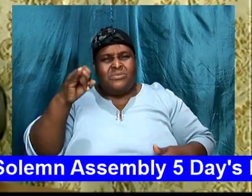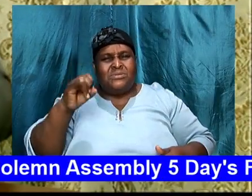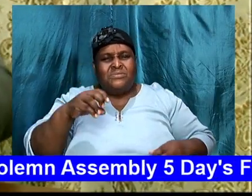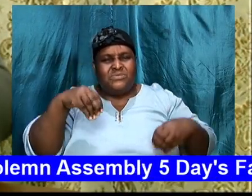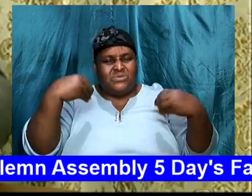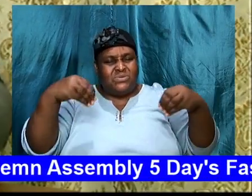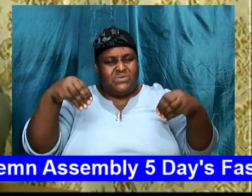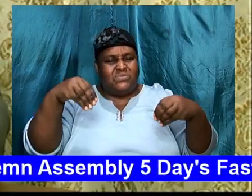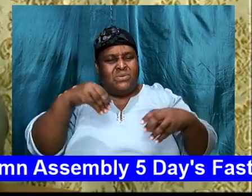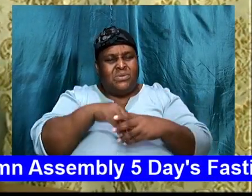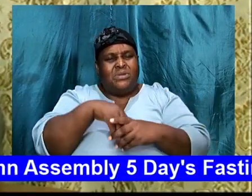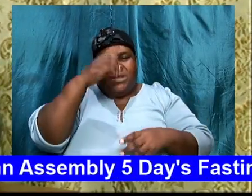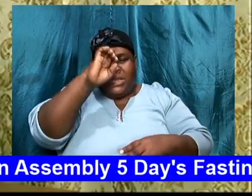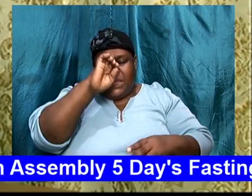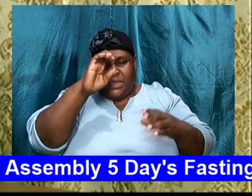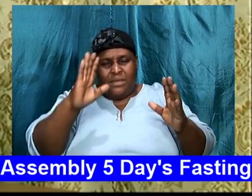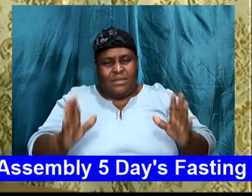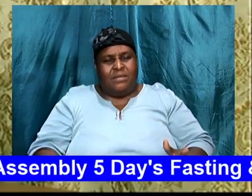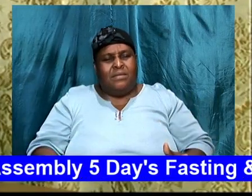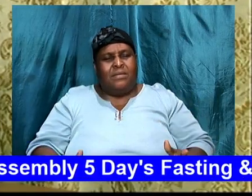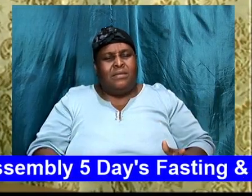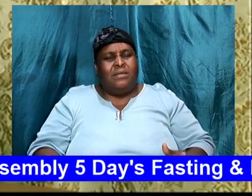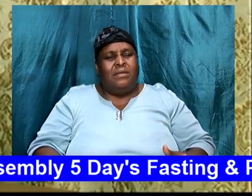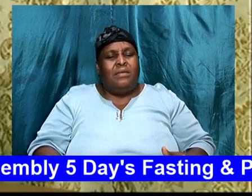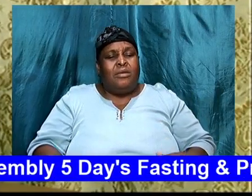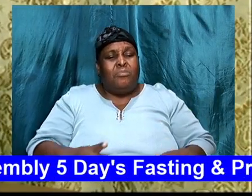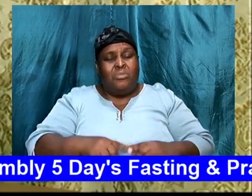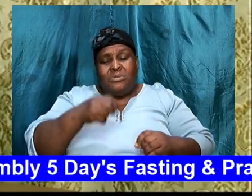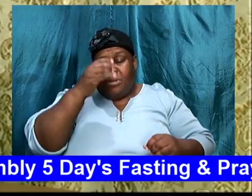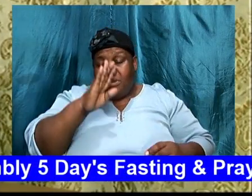But it was God, plan for his life.